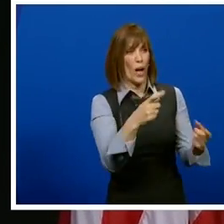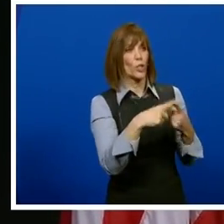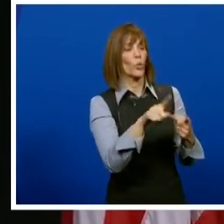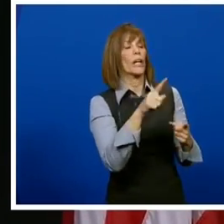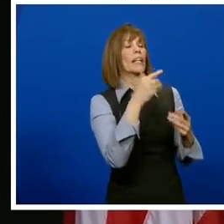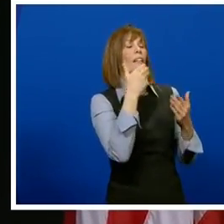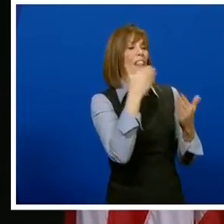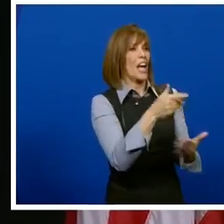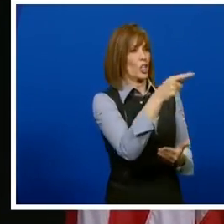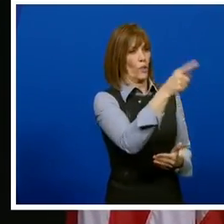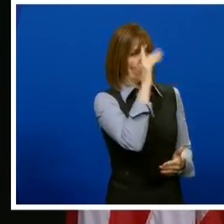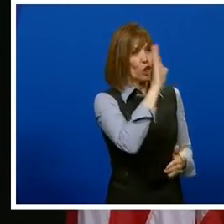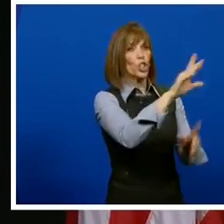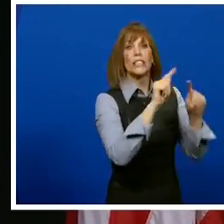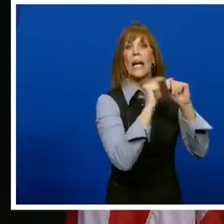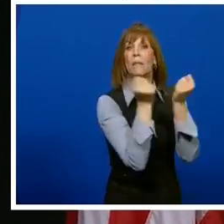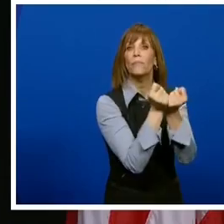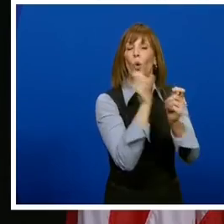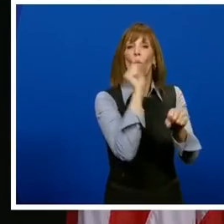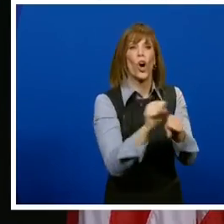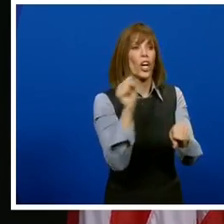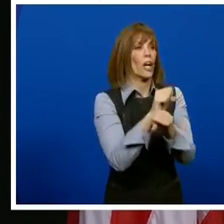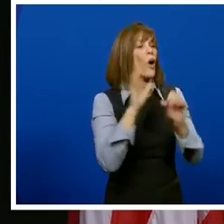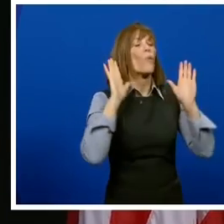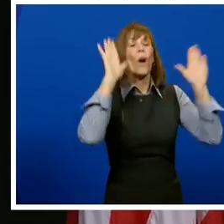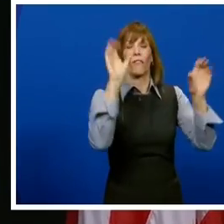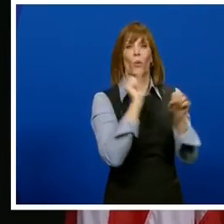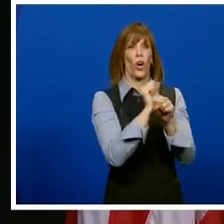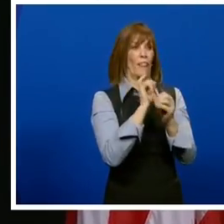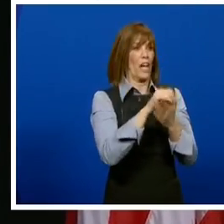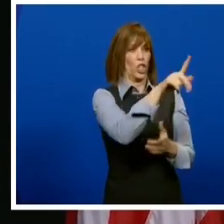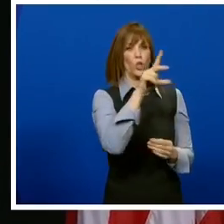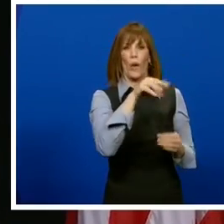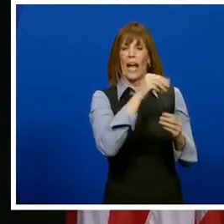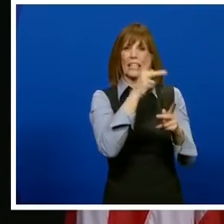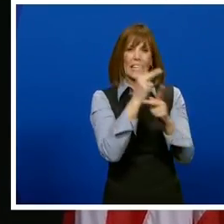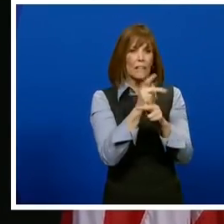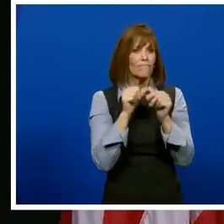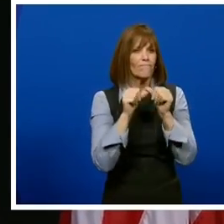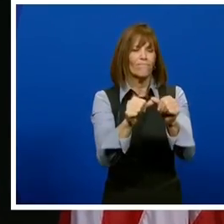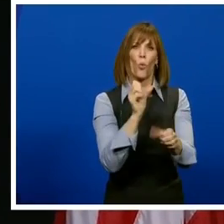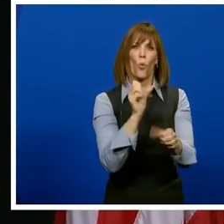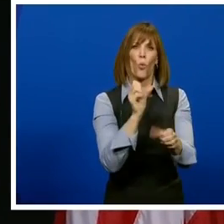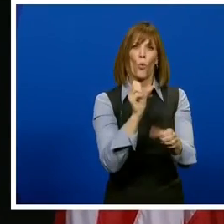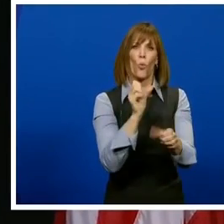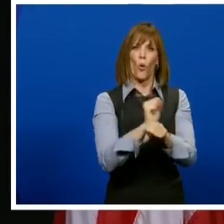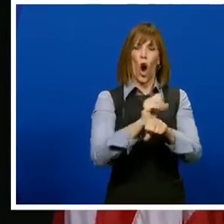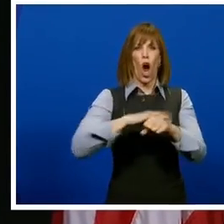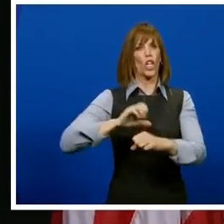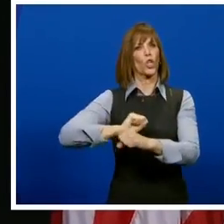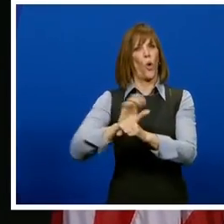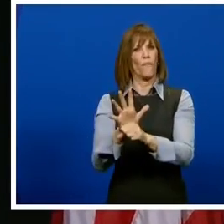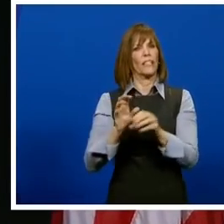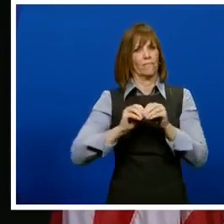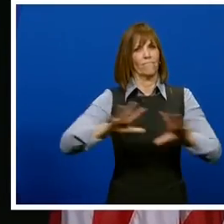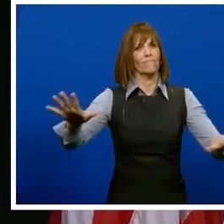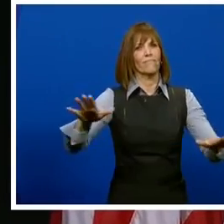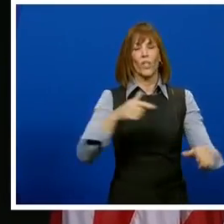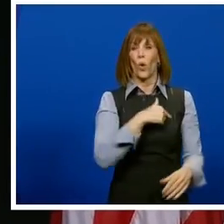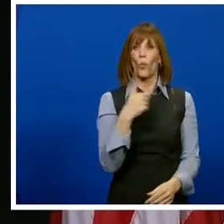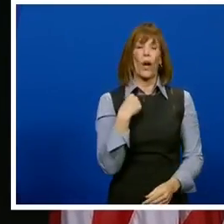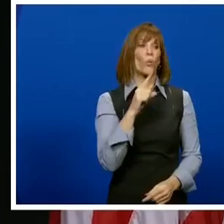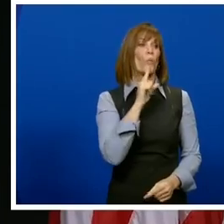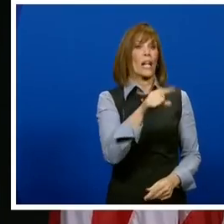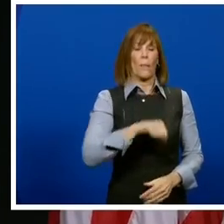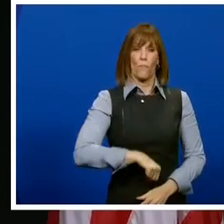commend you and your team again for just the outstanding work that you've done and are continuing to do on COVID-19 vaccine trials. We are